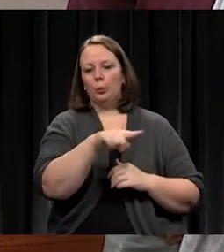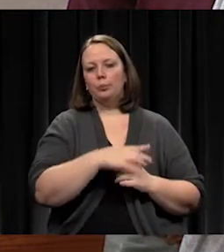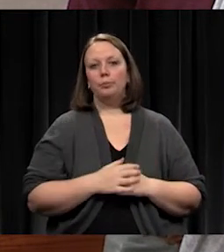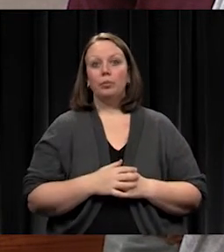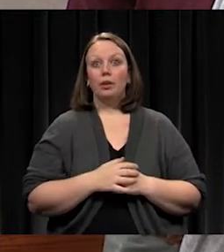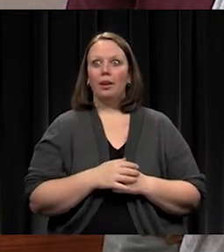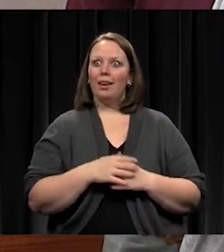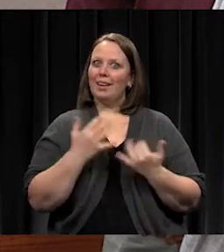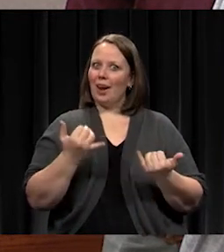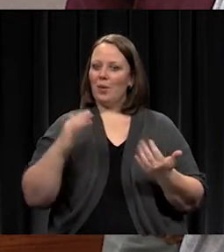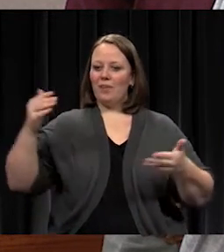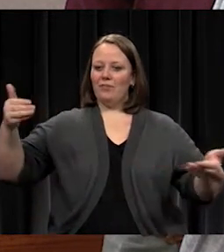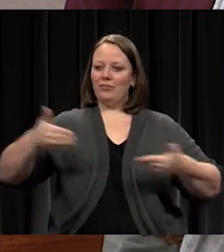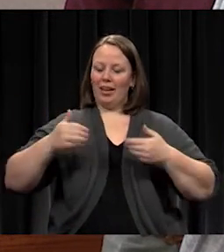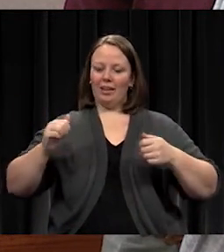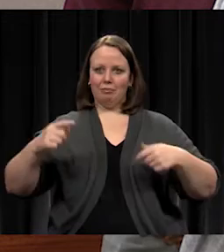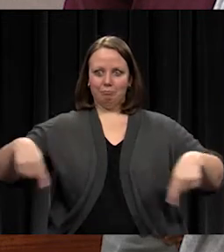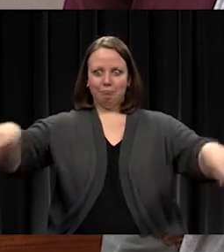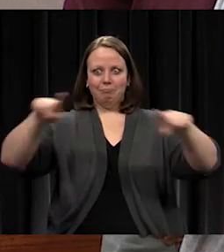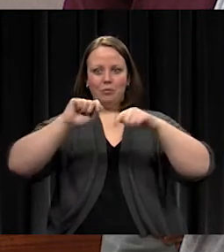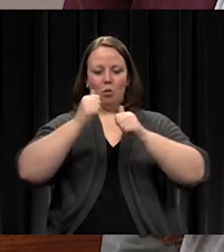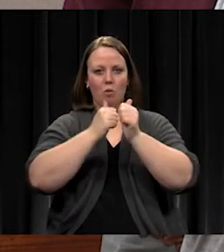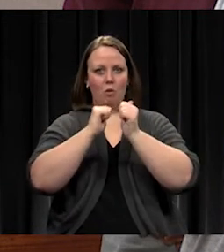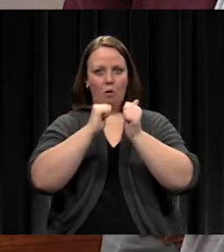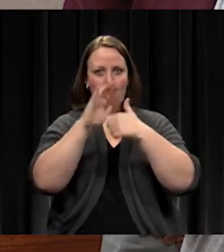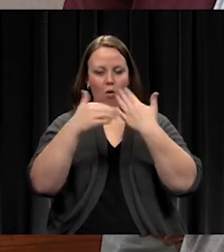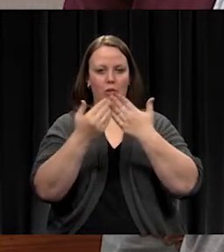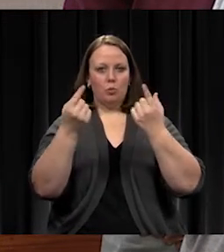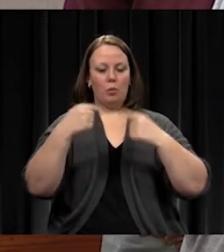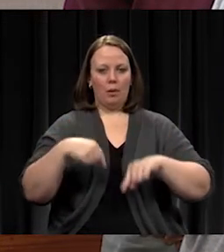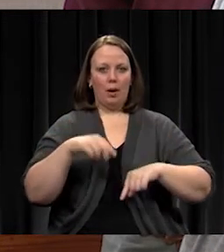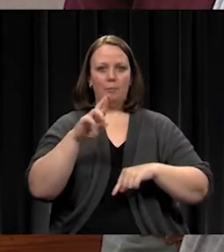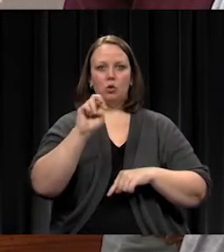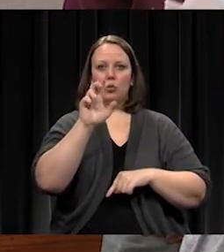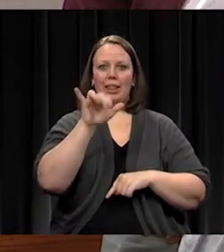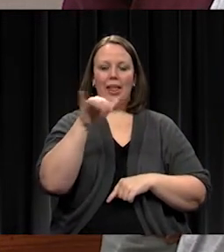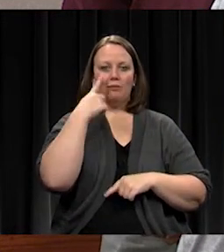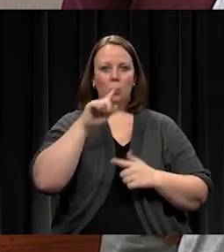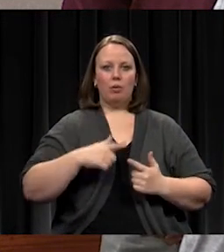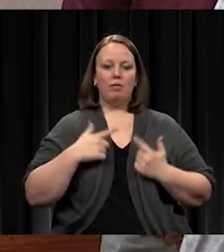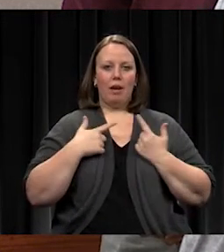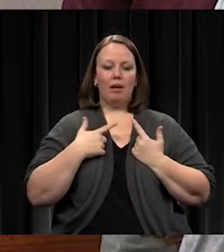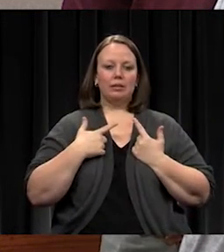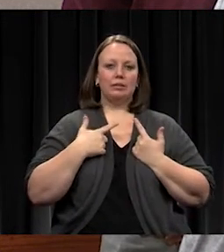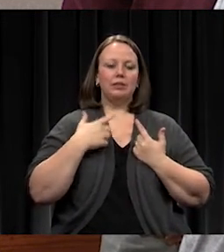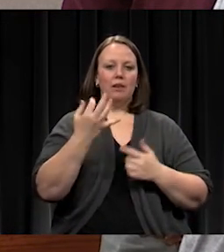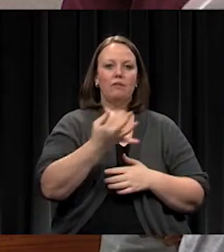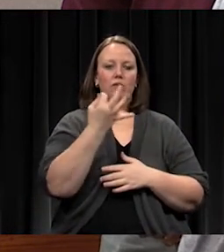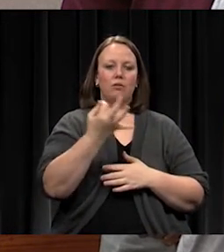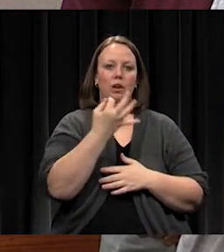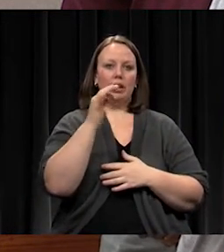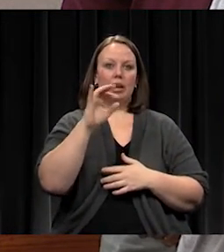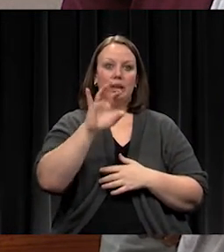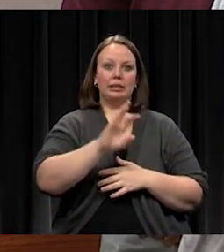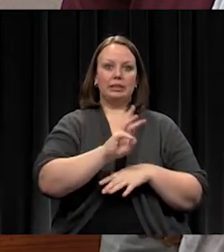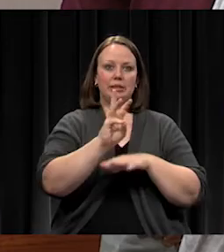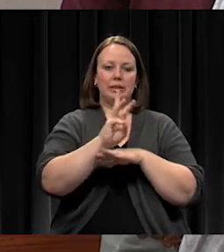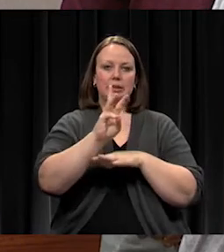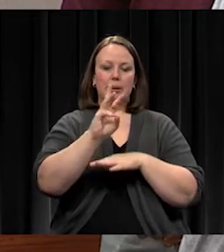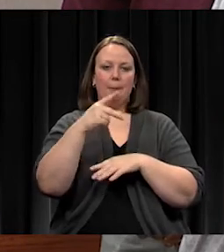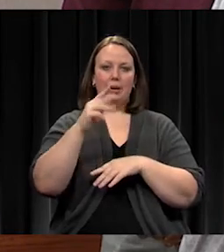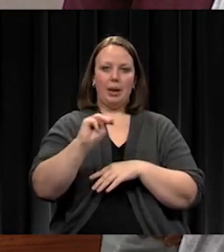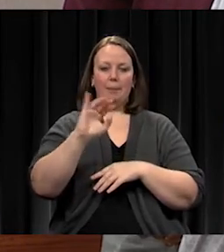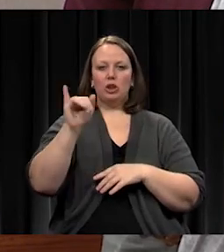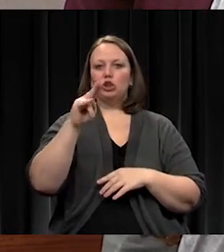for Life. It's on Friday, June 10th, 6 p.m. We have some save the dates at the Olathe District Activity Center.